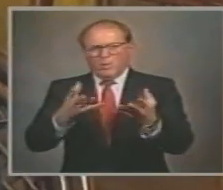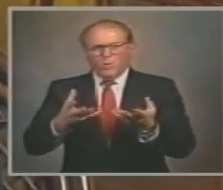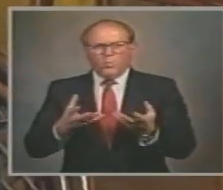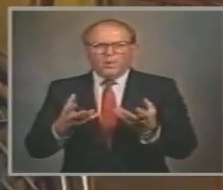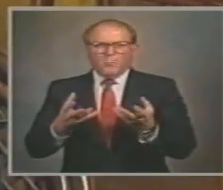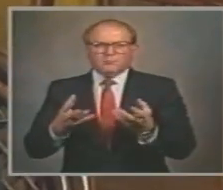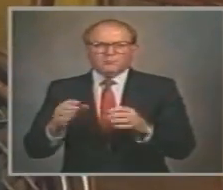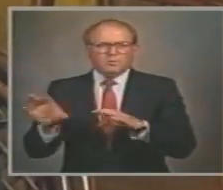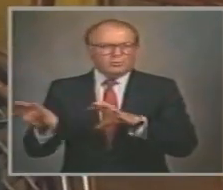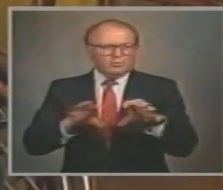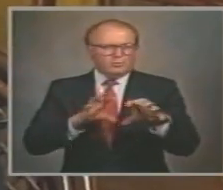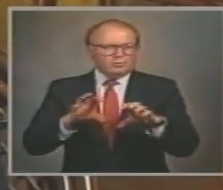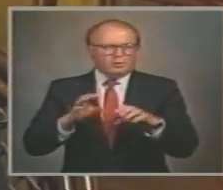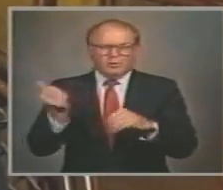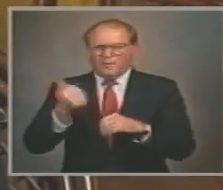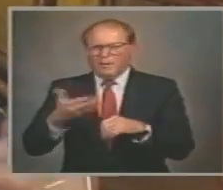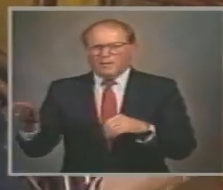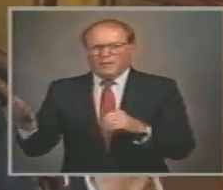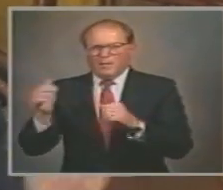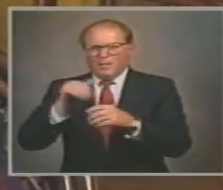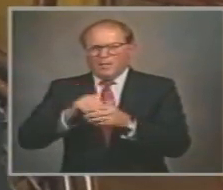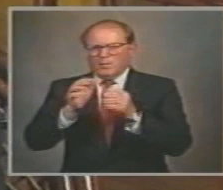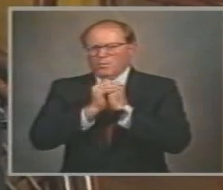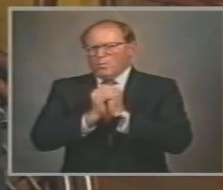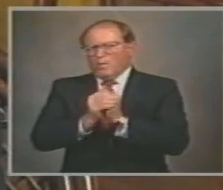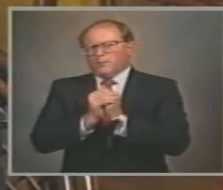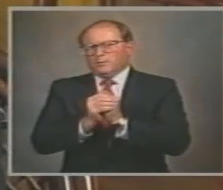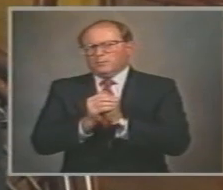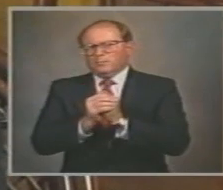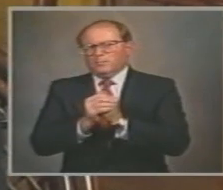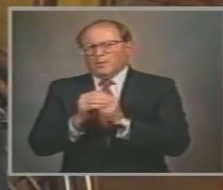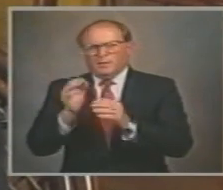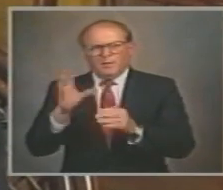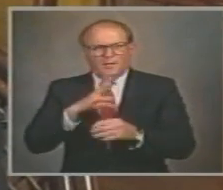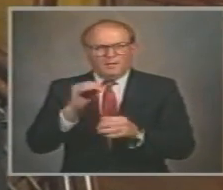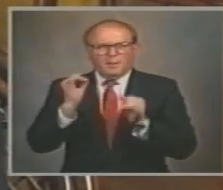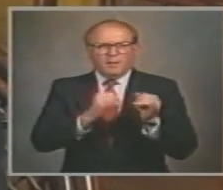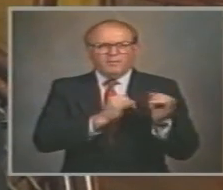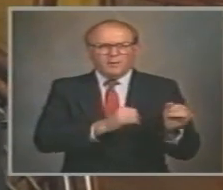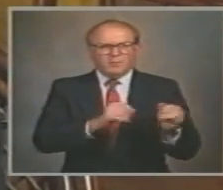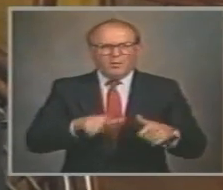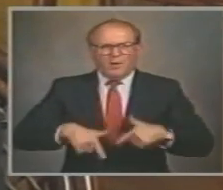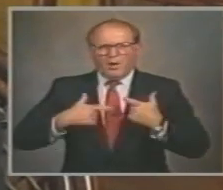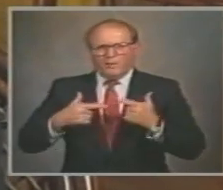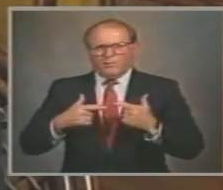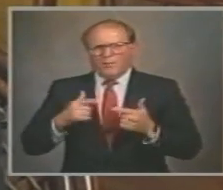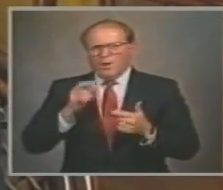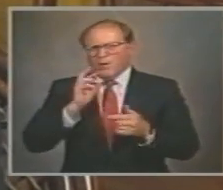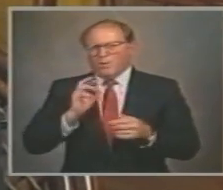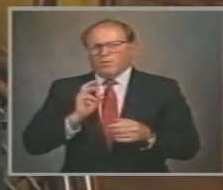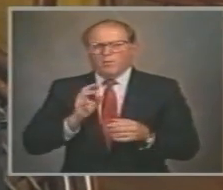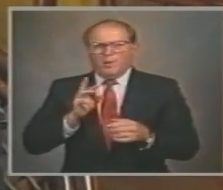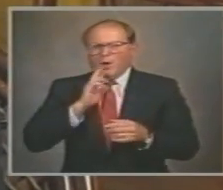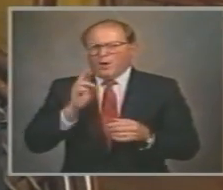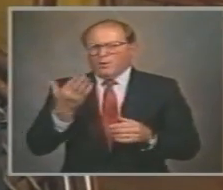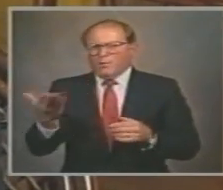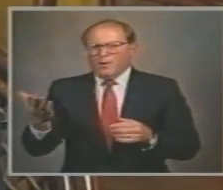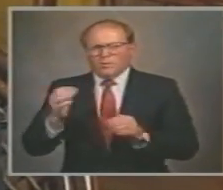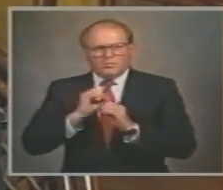pleases In his worship as well as in his service And in his personal life Are there no guidelines for faith?